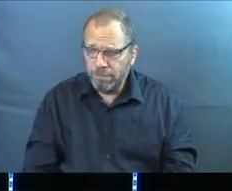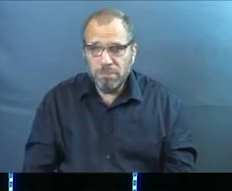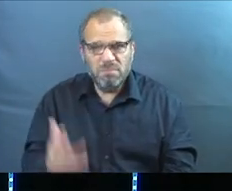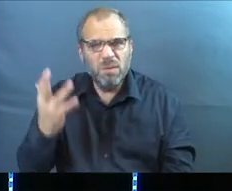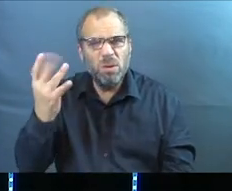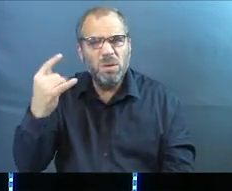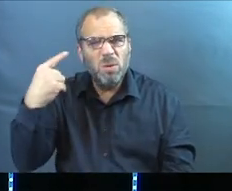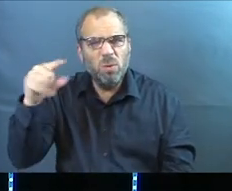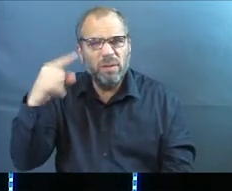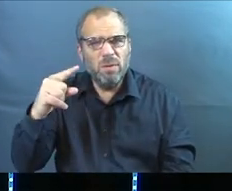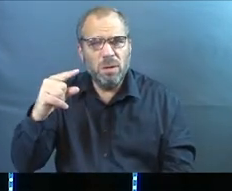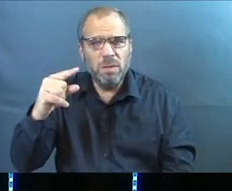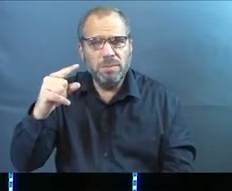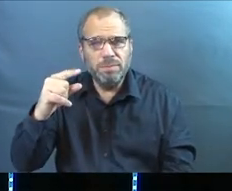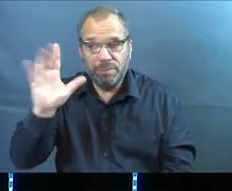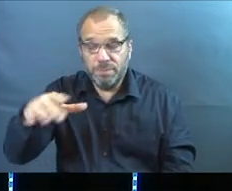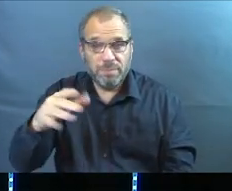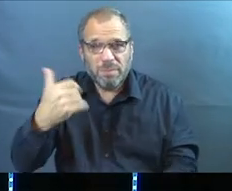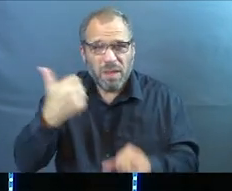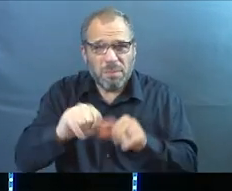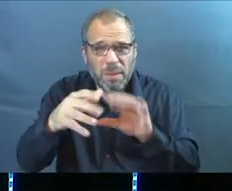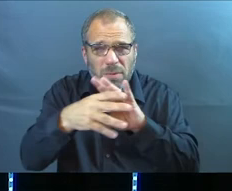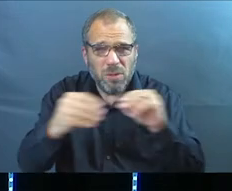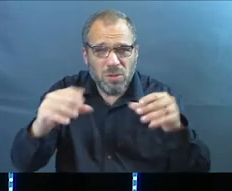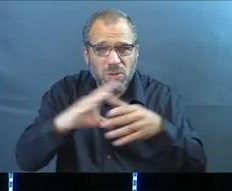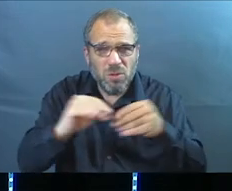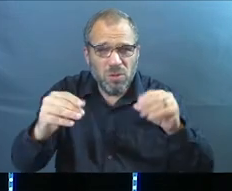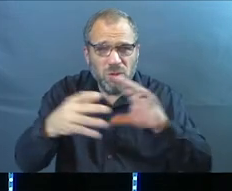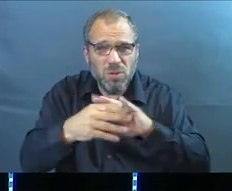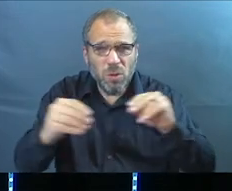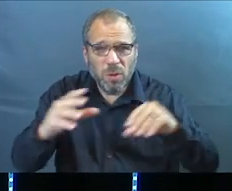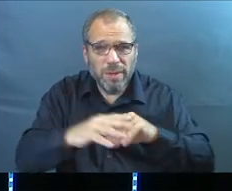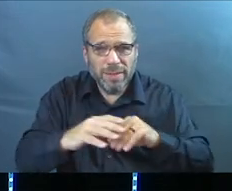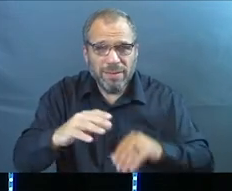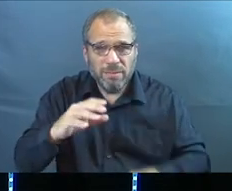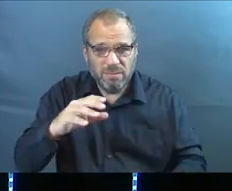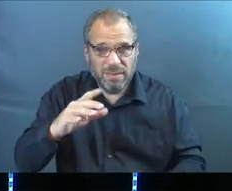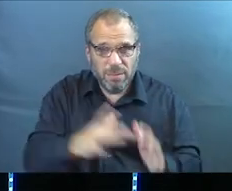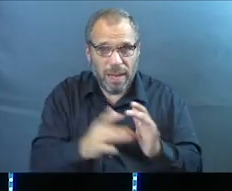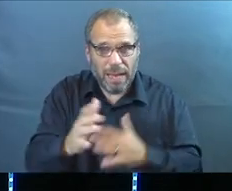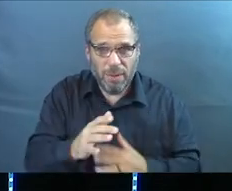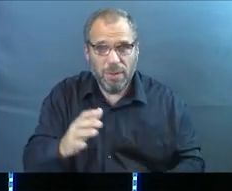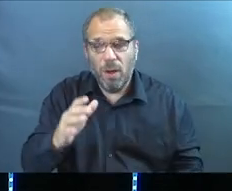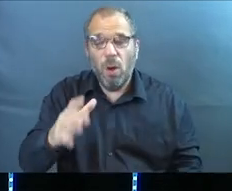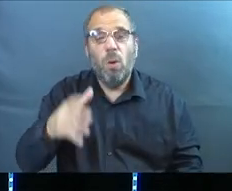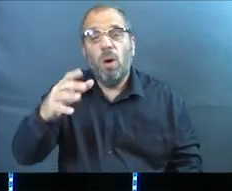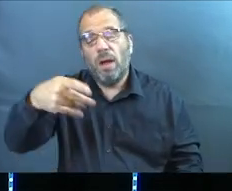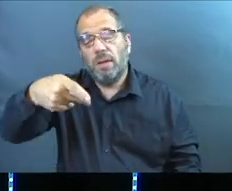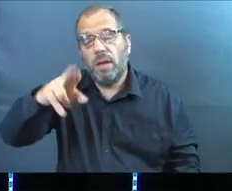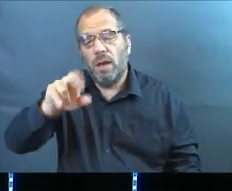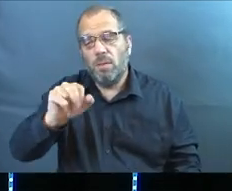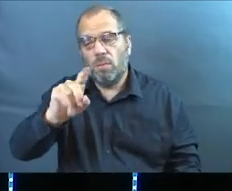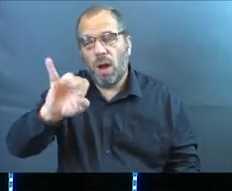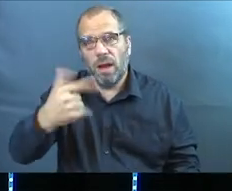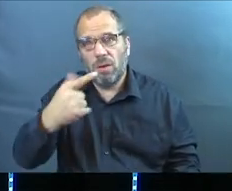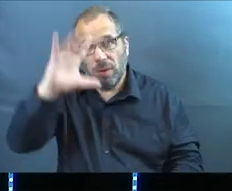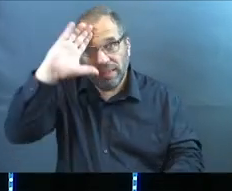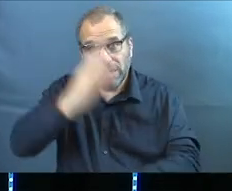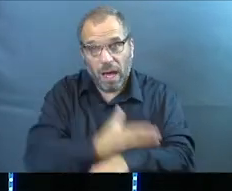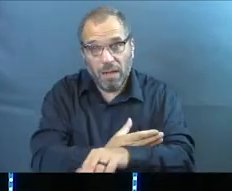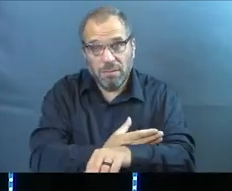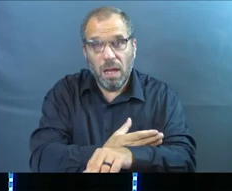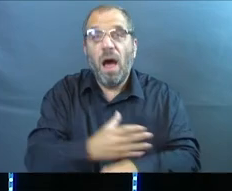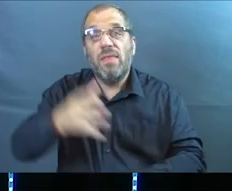Because when the father's on the porch and the prodigal comes walking up the road what's the father do? He runs for us he runs for us